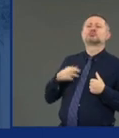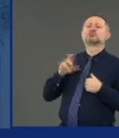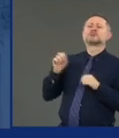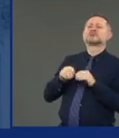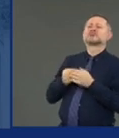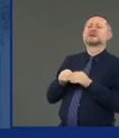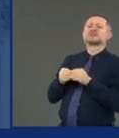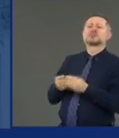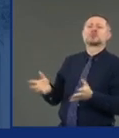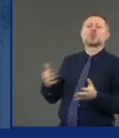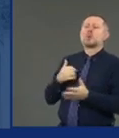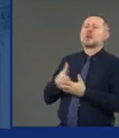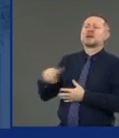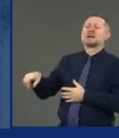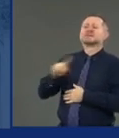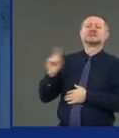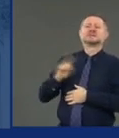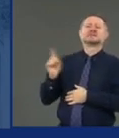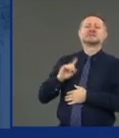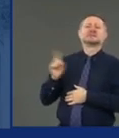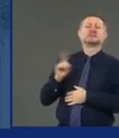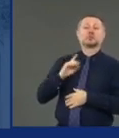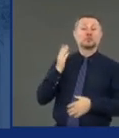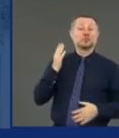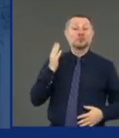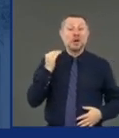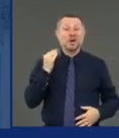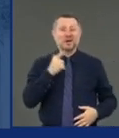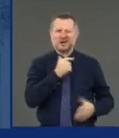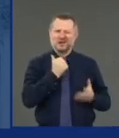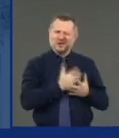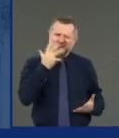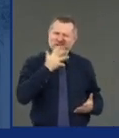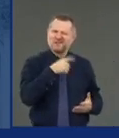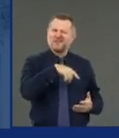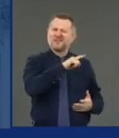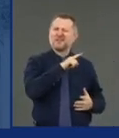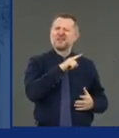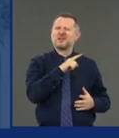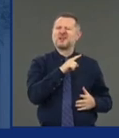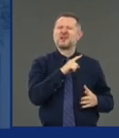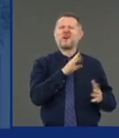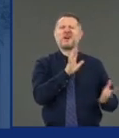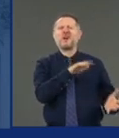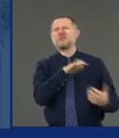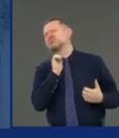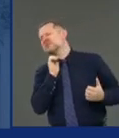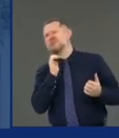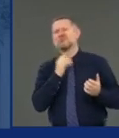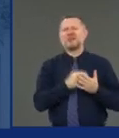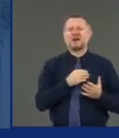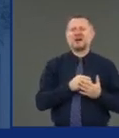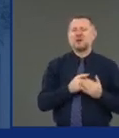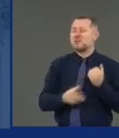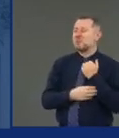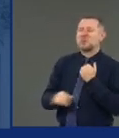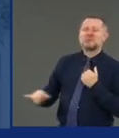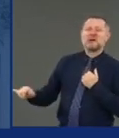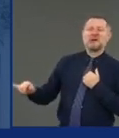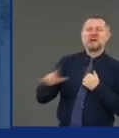Why should you take money from the rich and give it to the poor? That's exactly what you are doing.